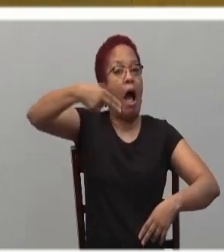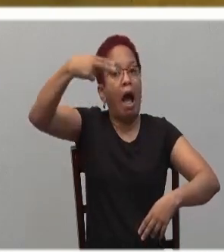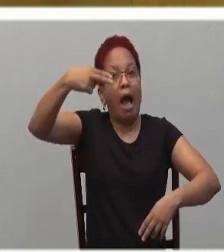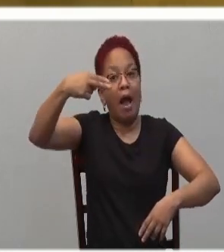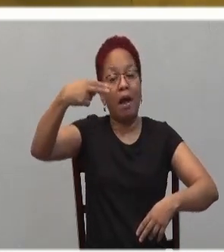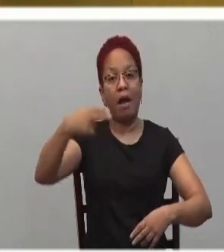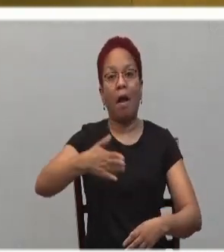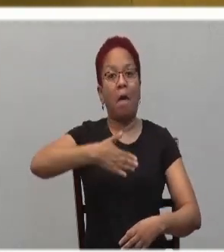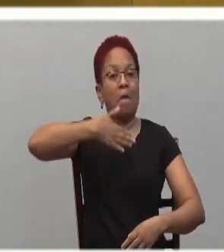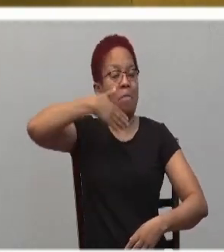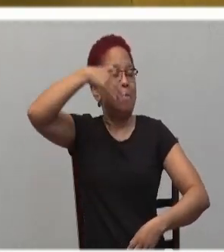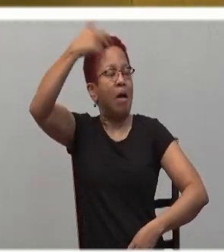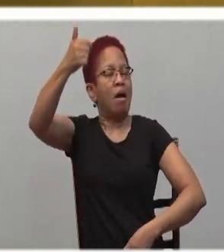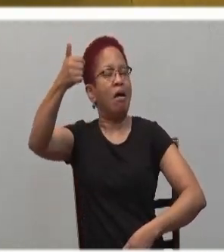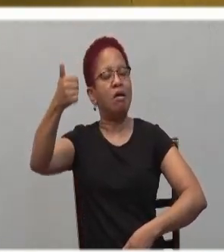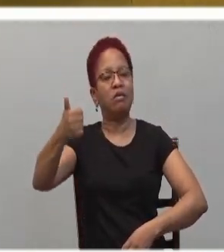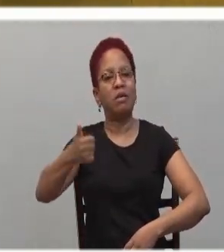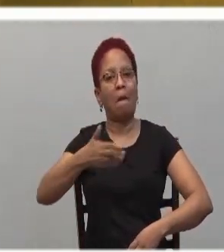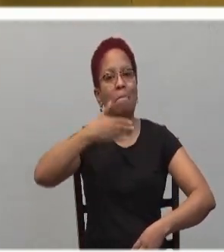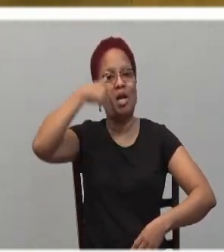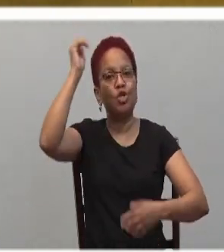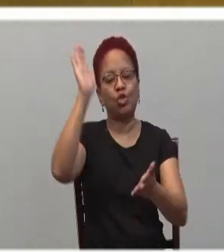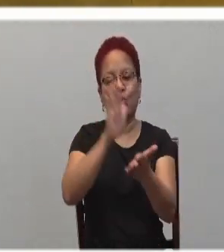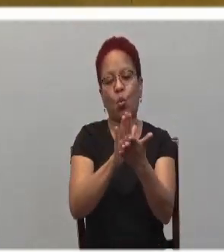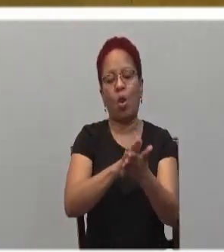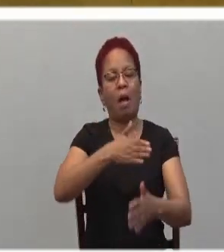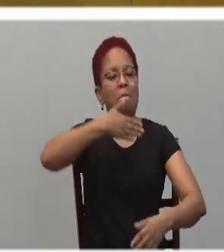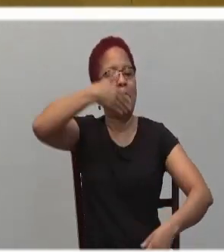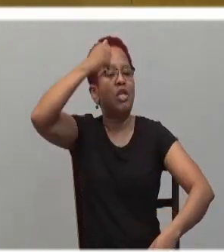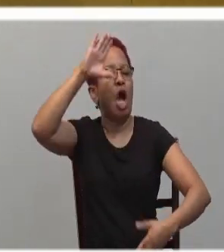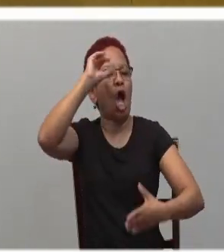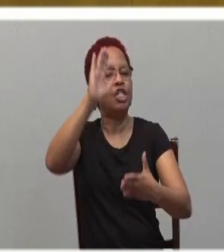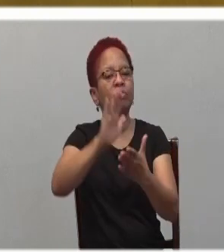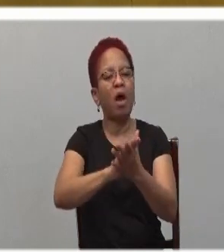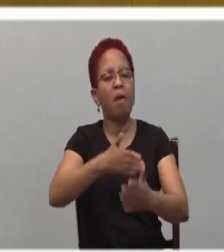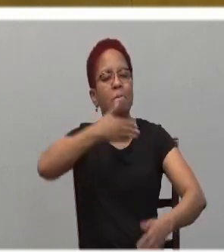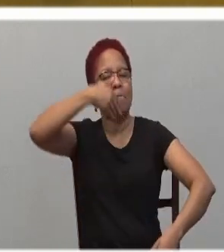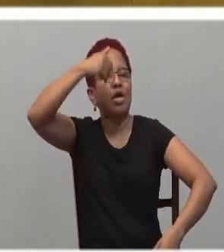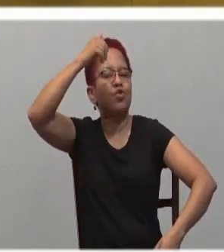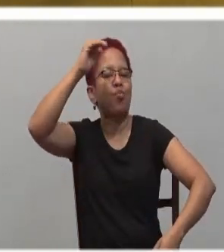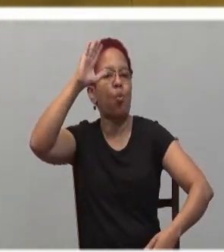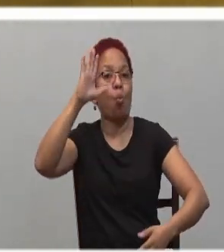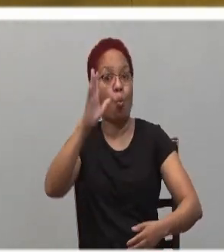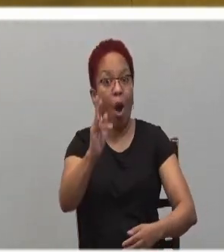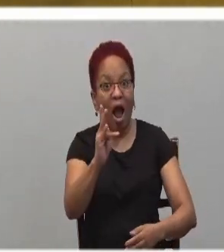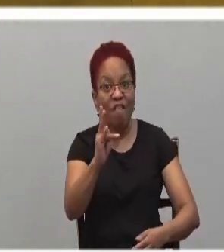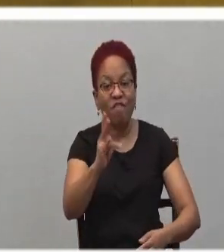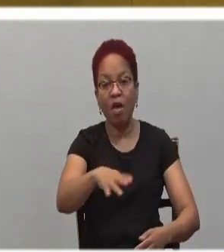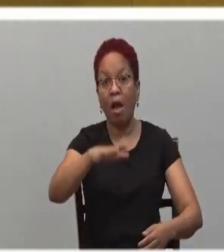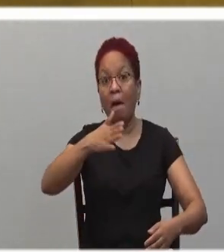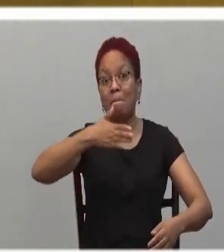the best school, the best husband, the best wife, and the best house.